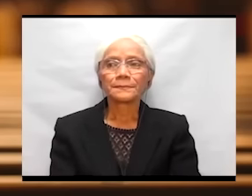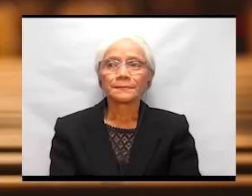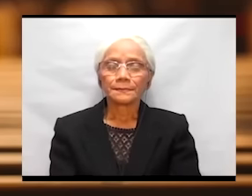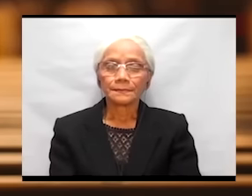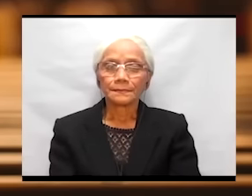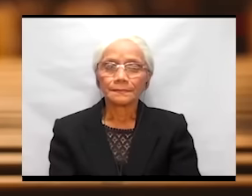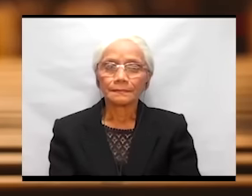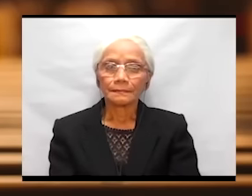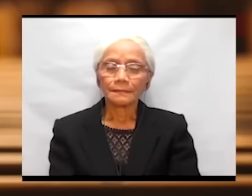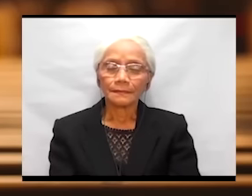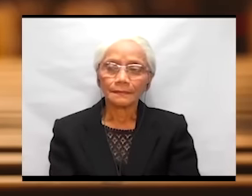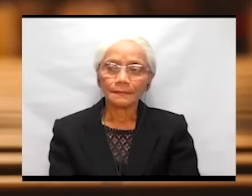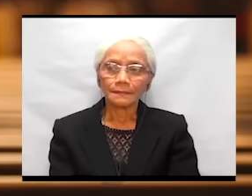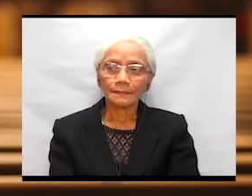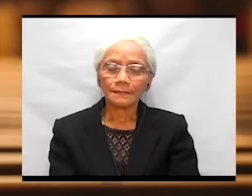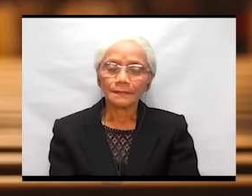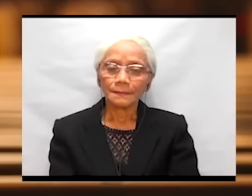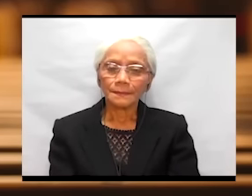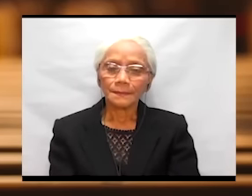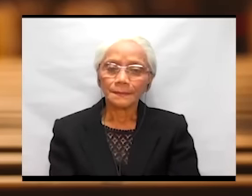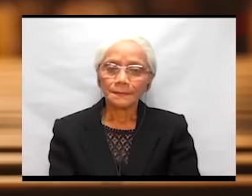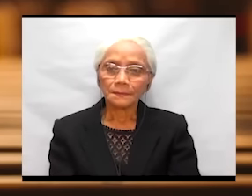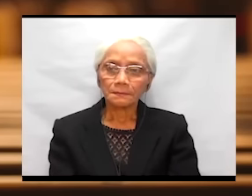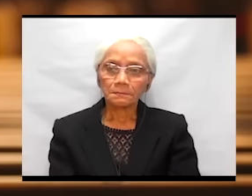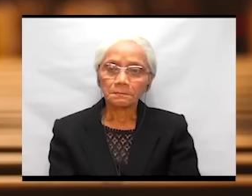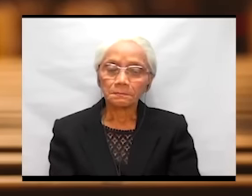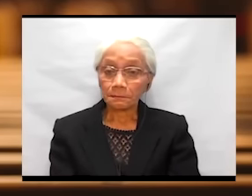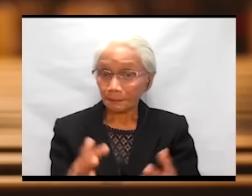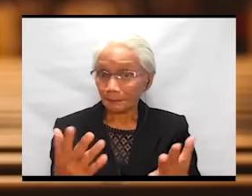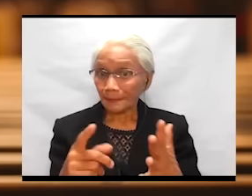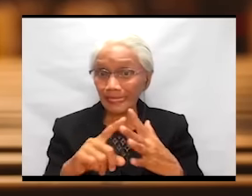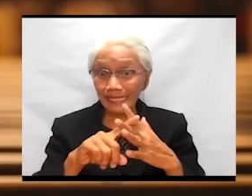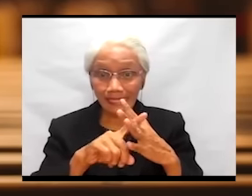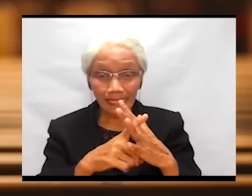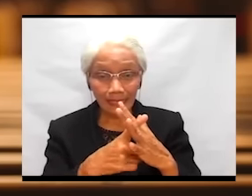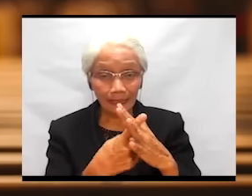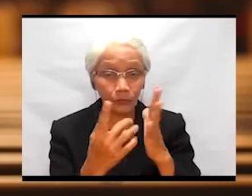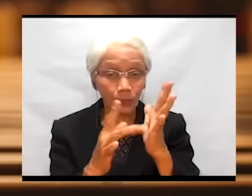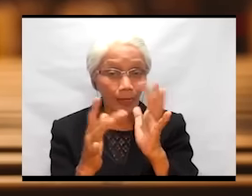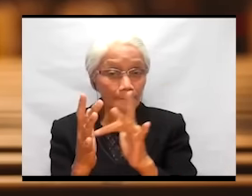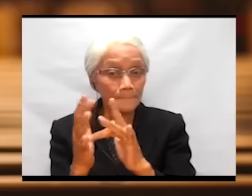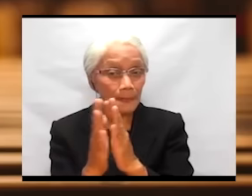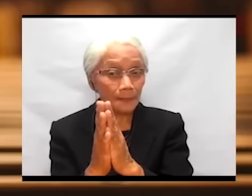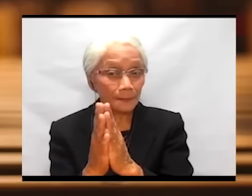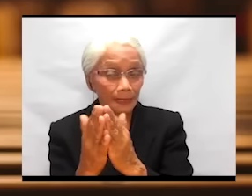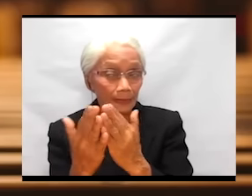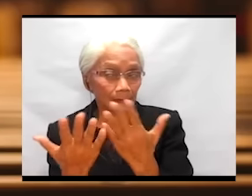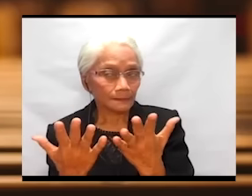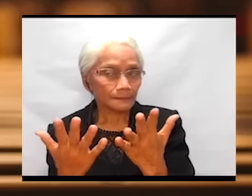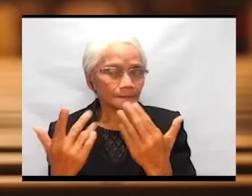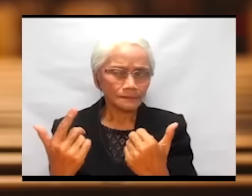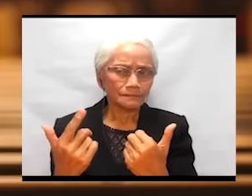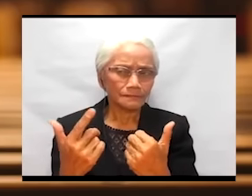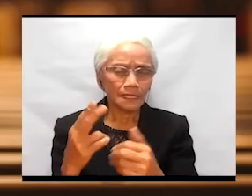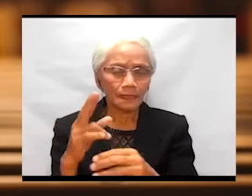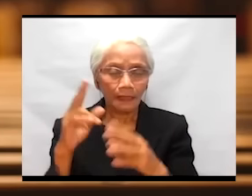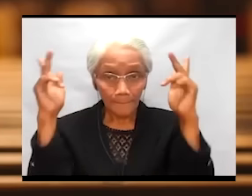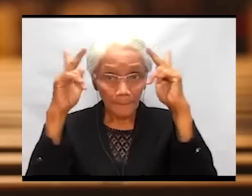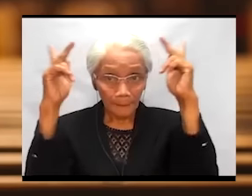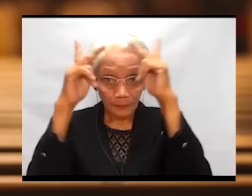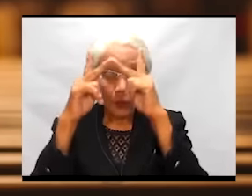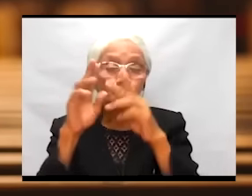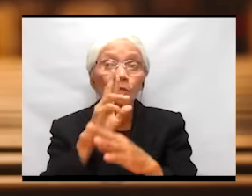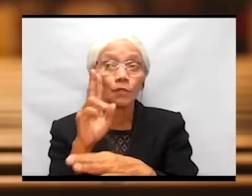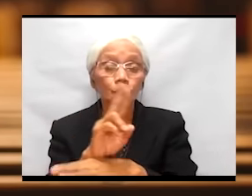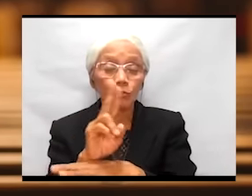Let me start with the biblical text that Pope Francis used in his message, which is